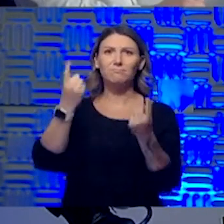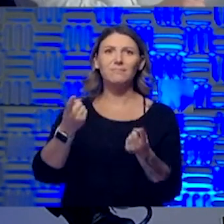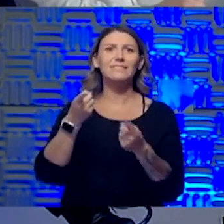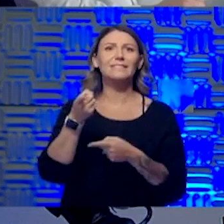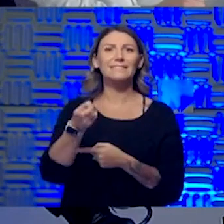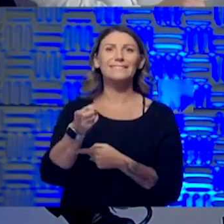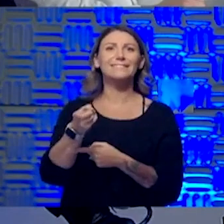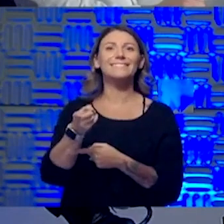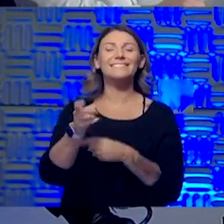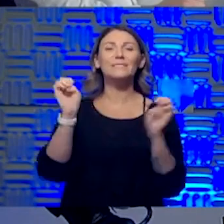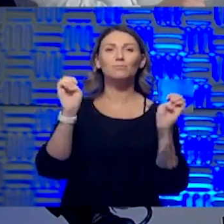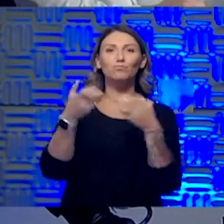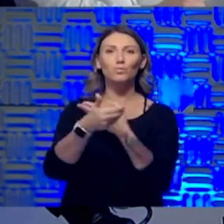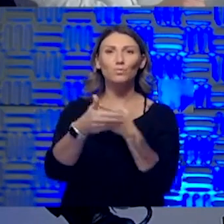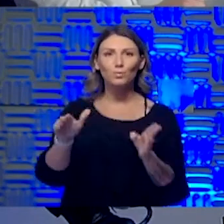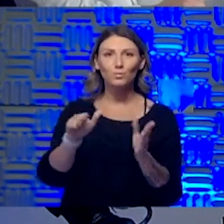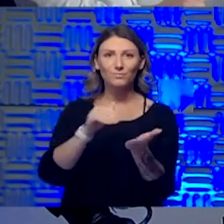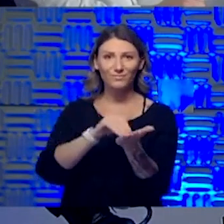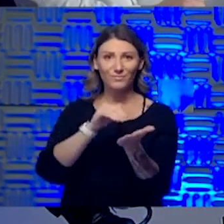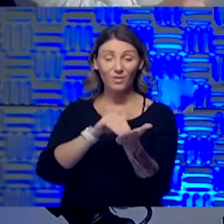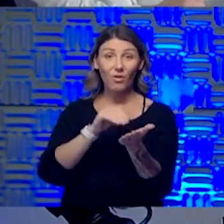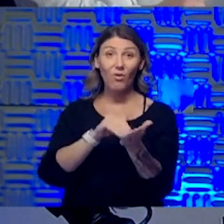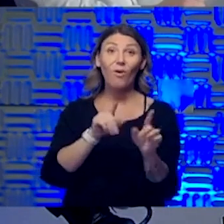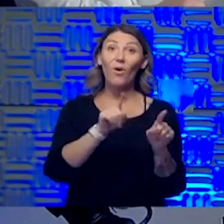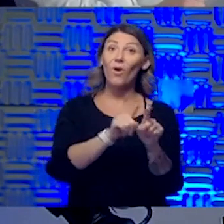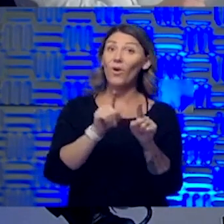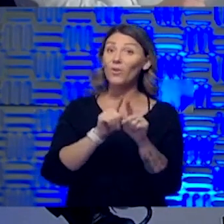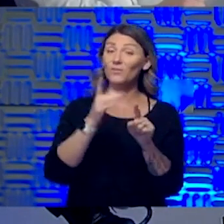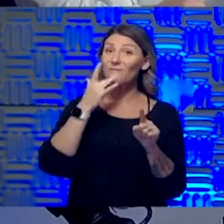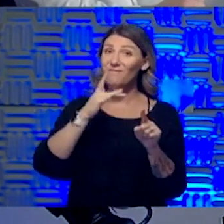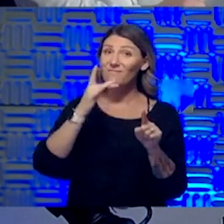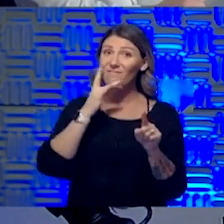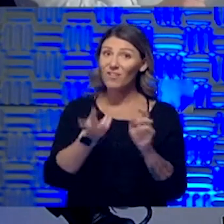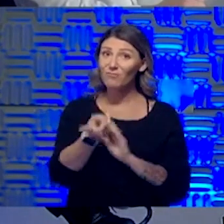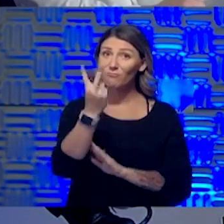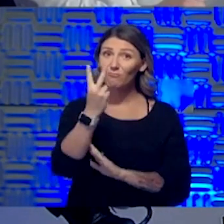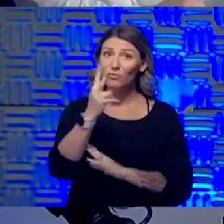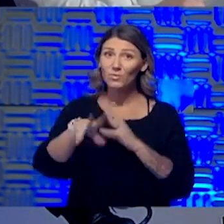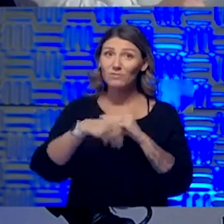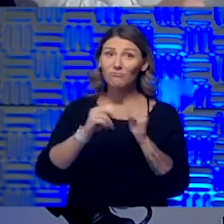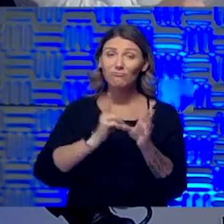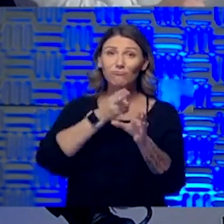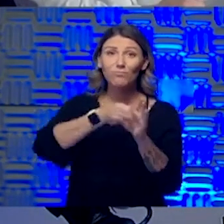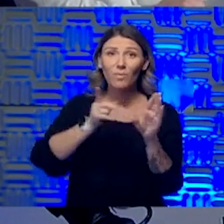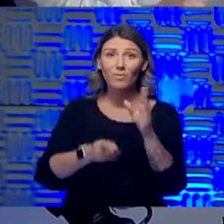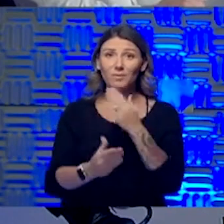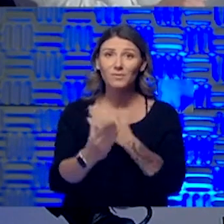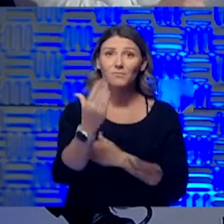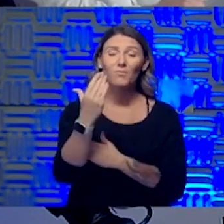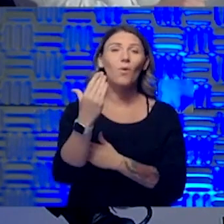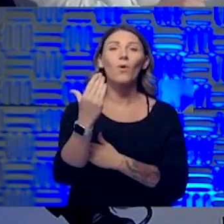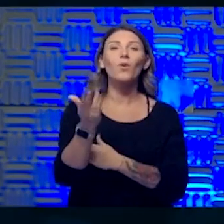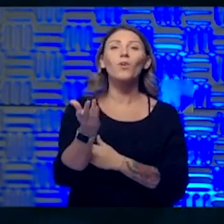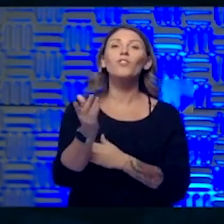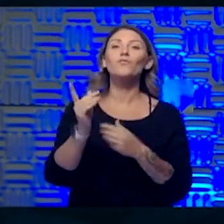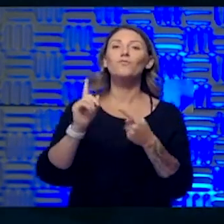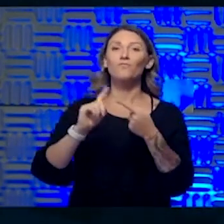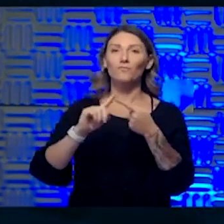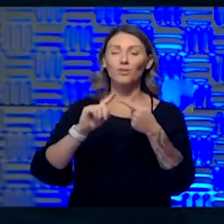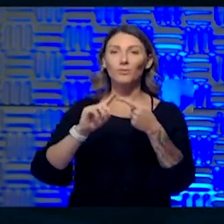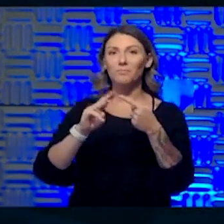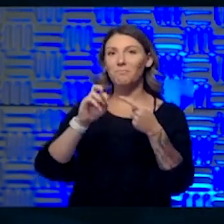We're also really lucky to be joined by two great physicians on the phone this morning. One is Dr. Mary Champion, an outstanding